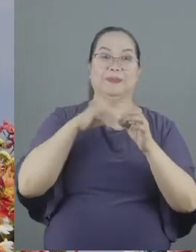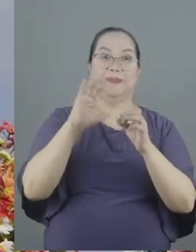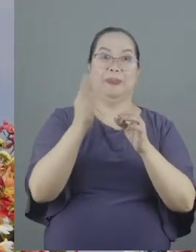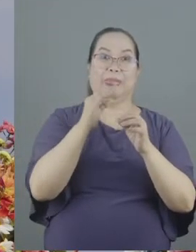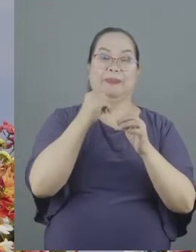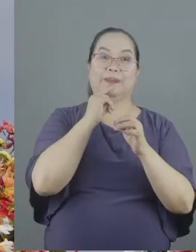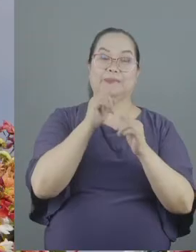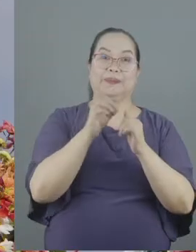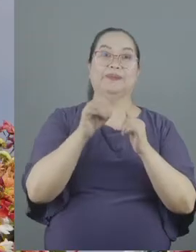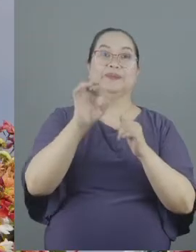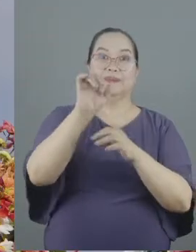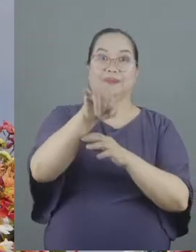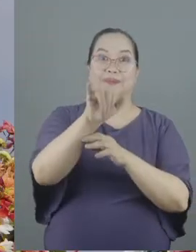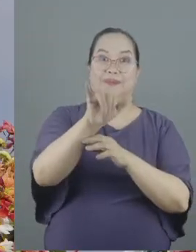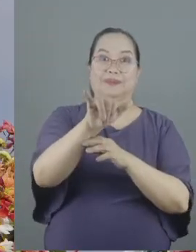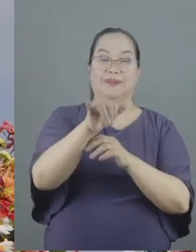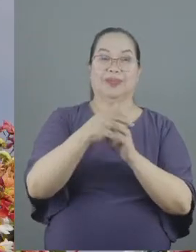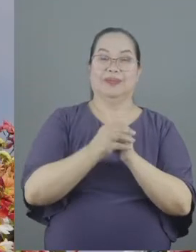yes